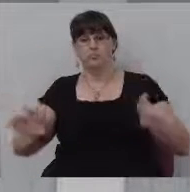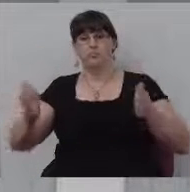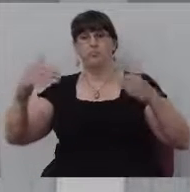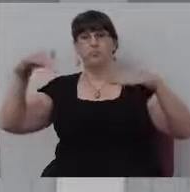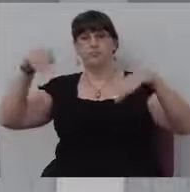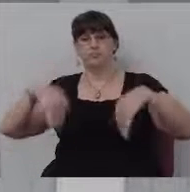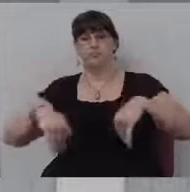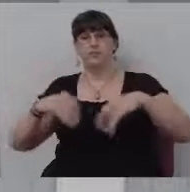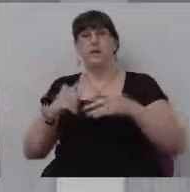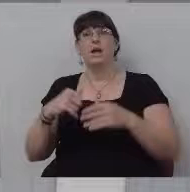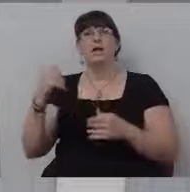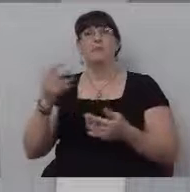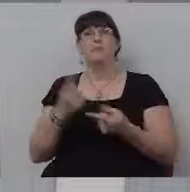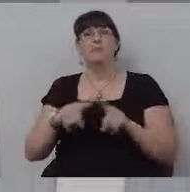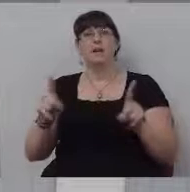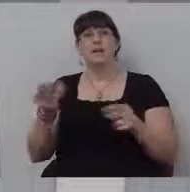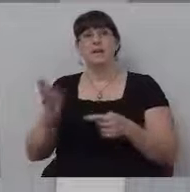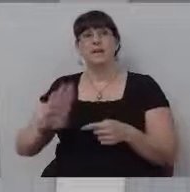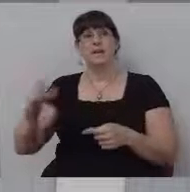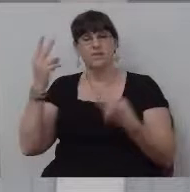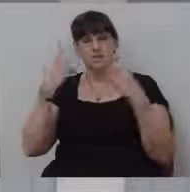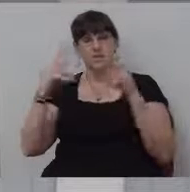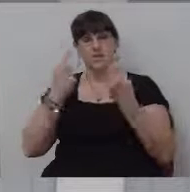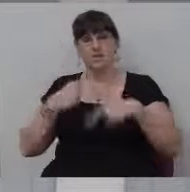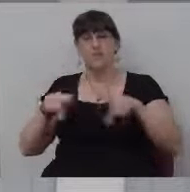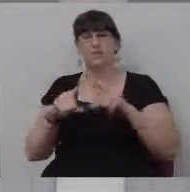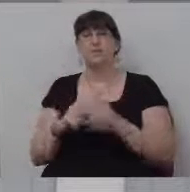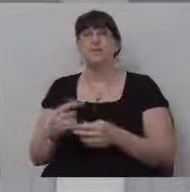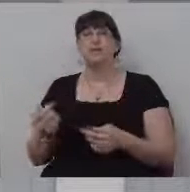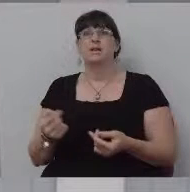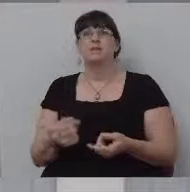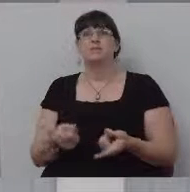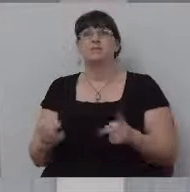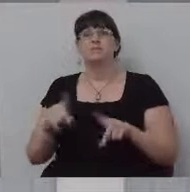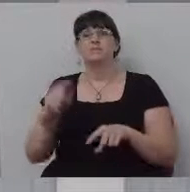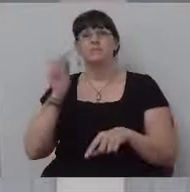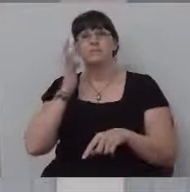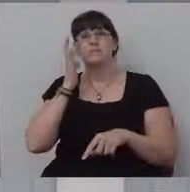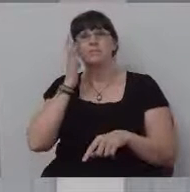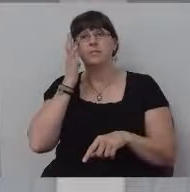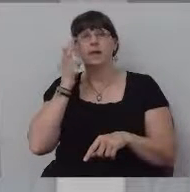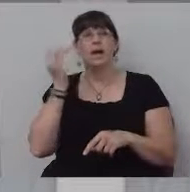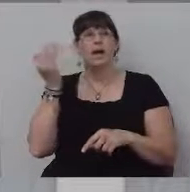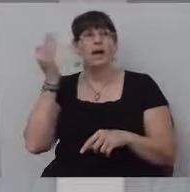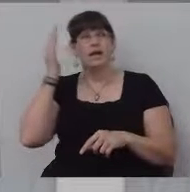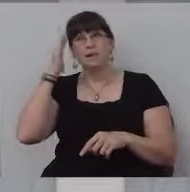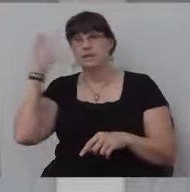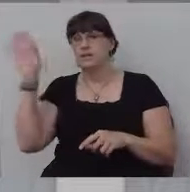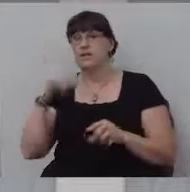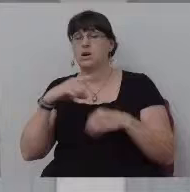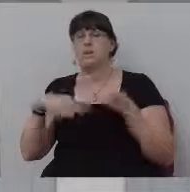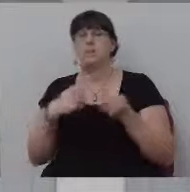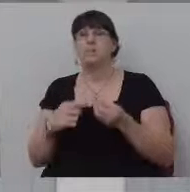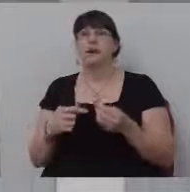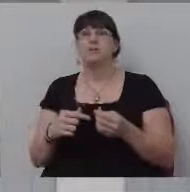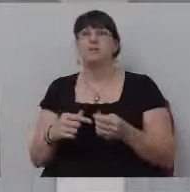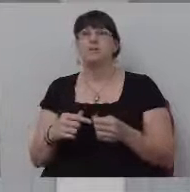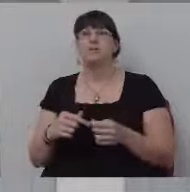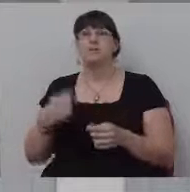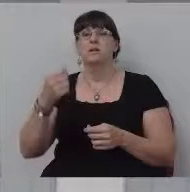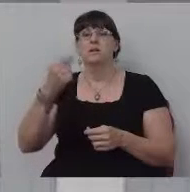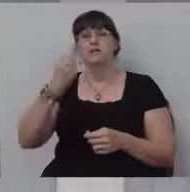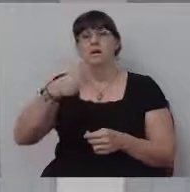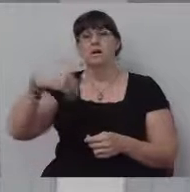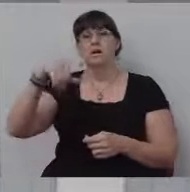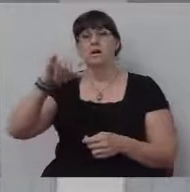they did that. So, but I'd never seen anyone baptized before and I knew nothing about, I'm going to call it hydraulics. There, there's some hydraulics involved